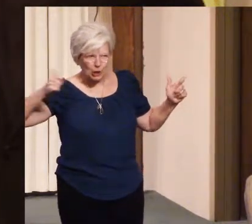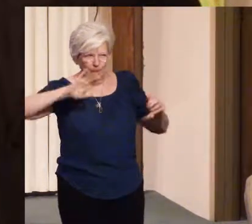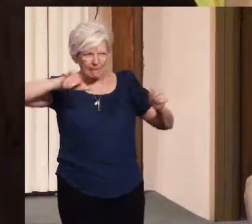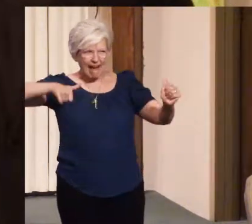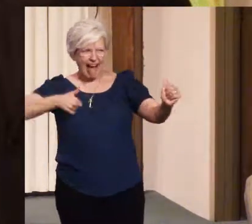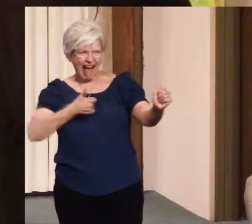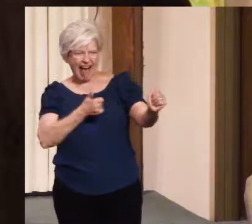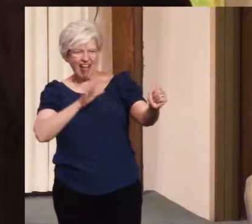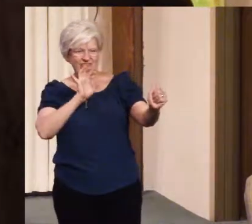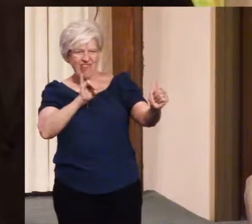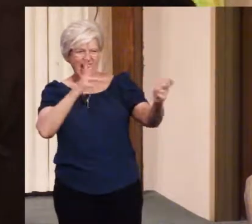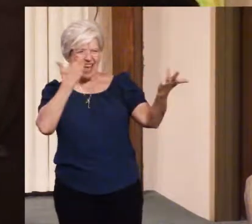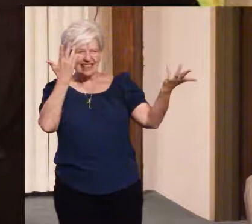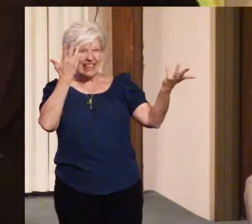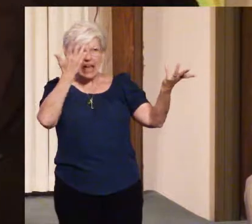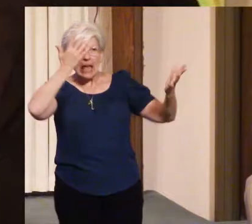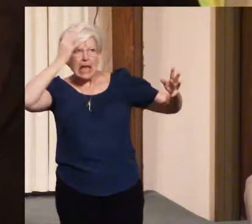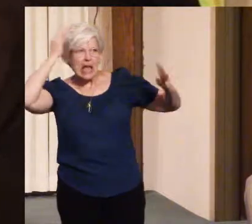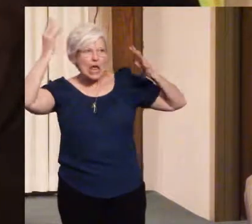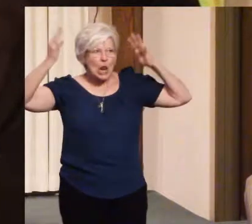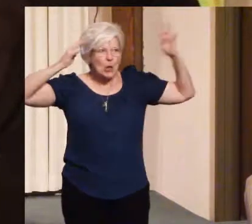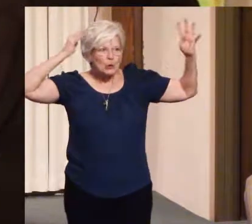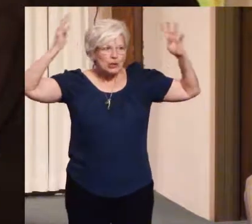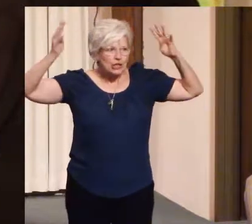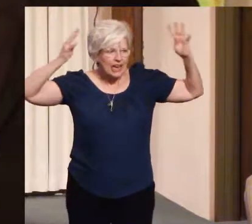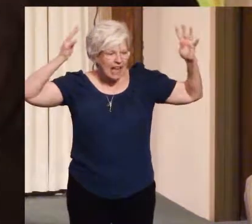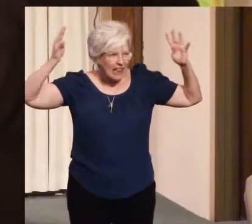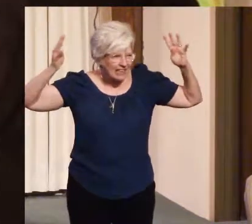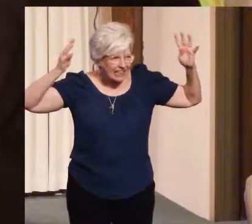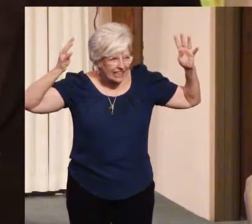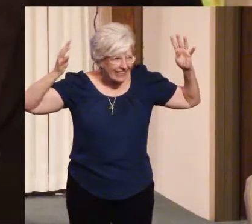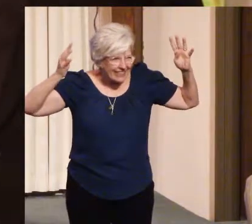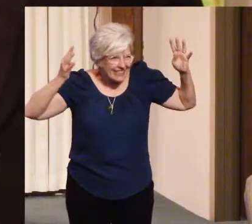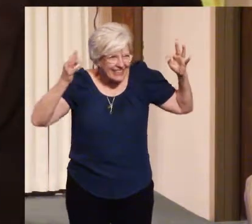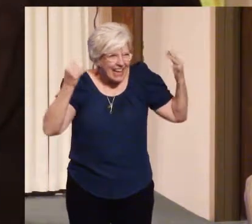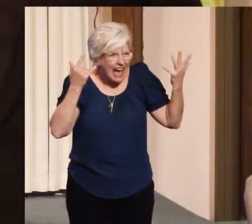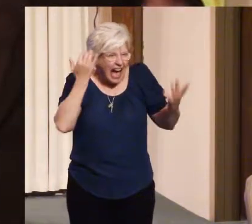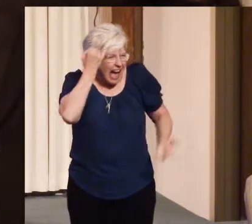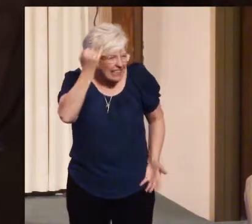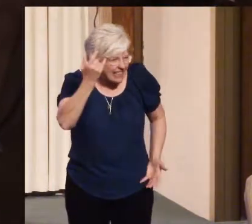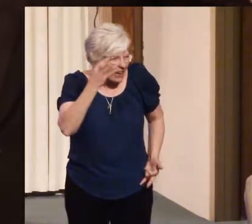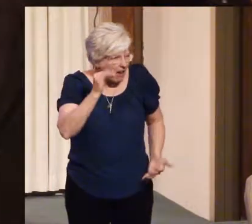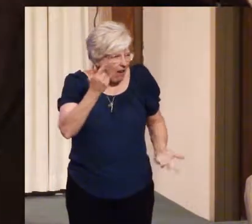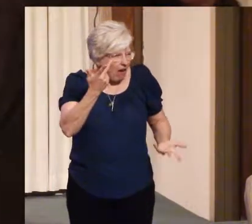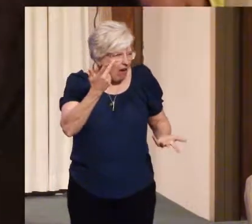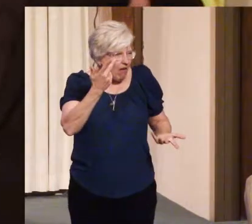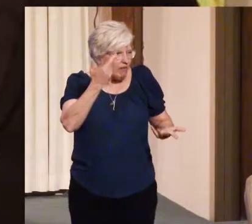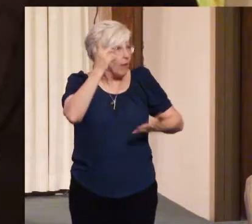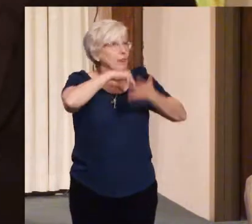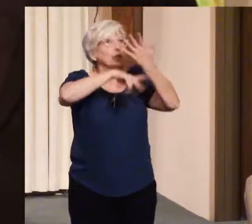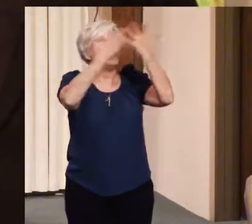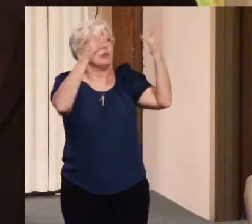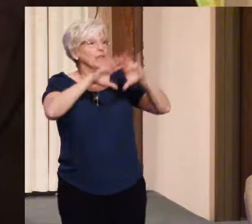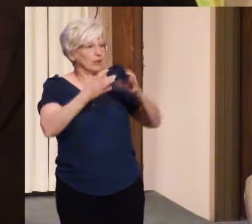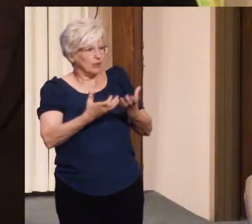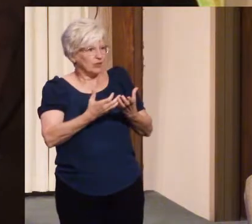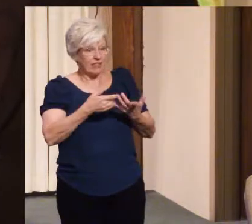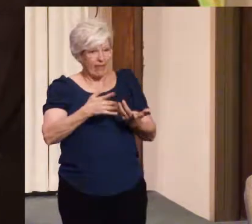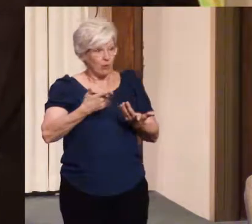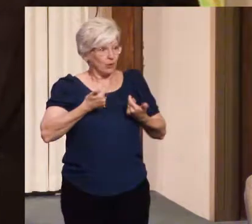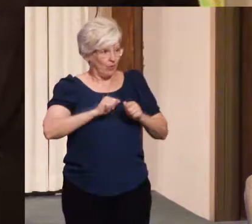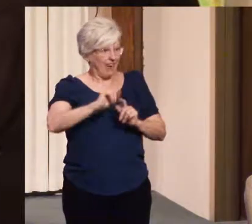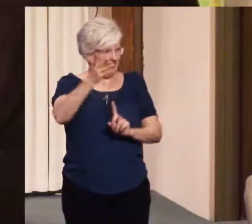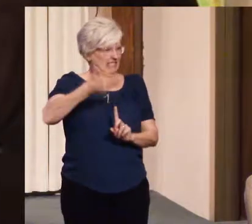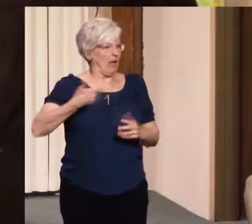version of the universe that they were trying to sell me. And once I took my red pill